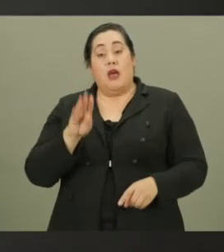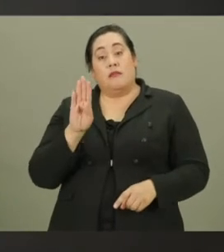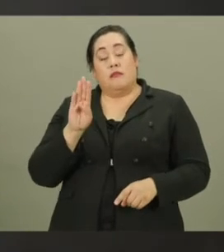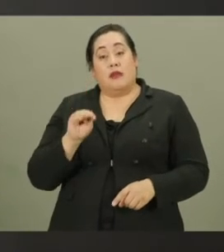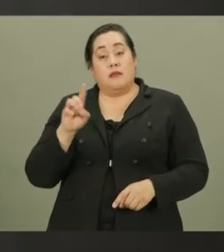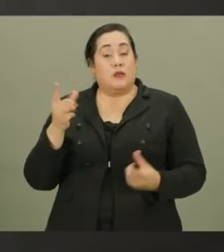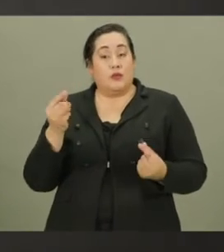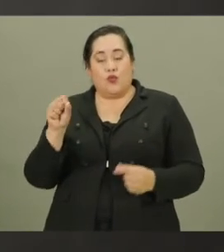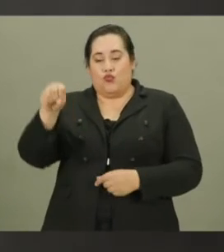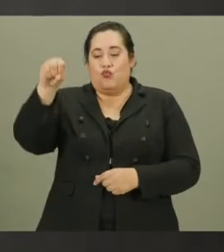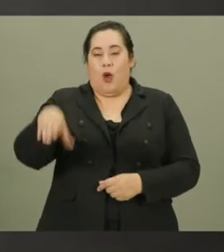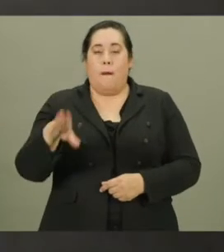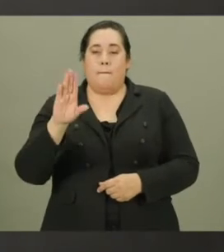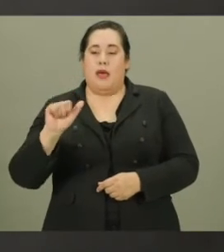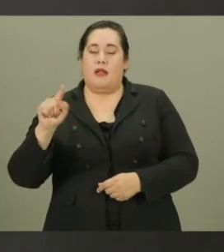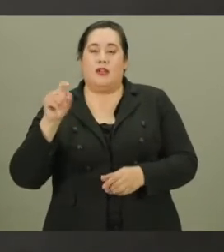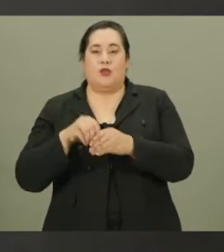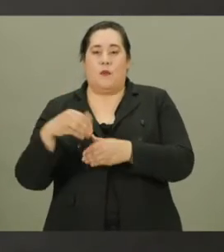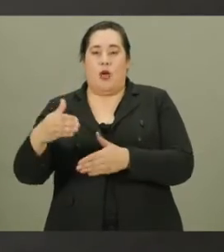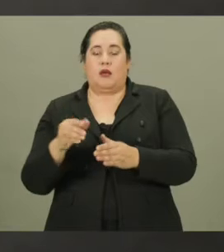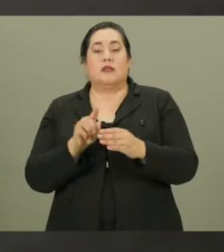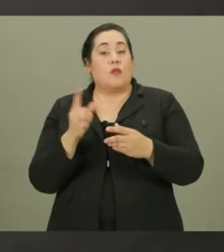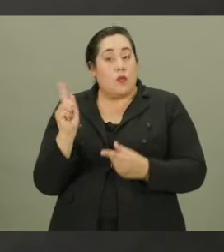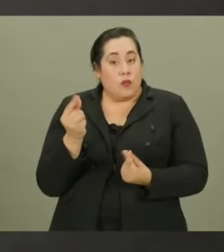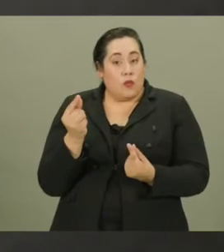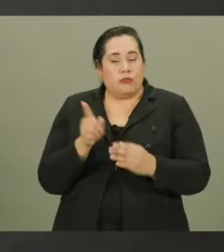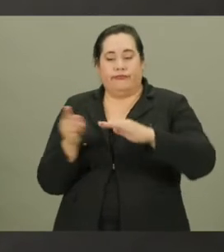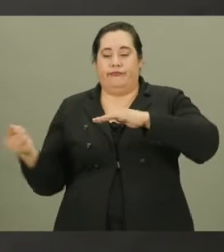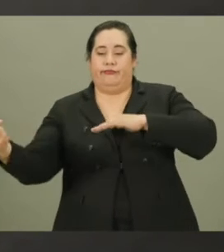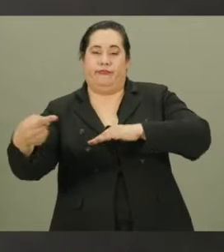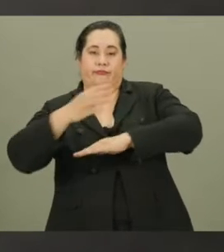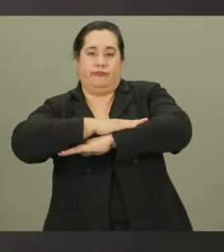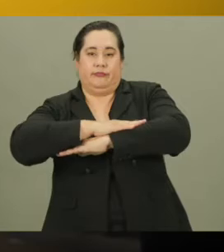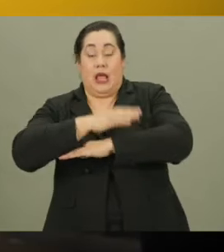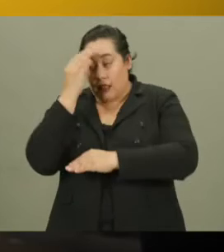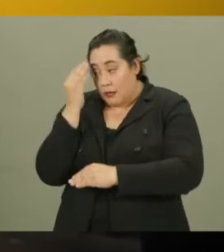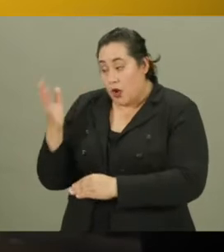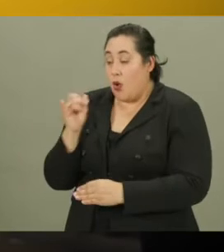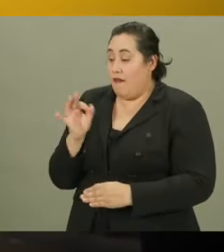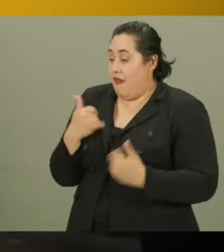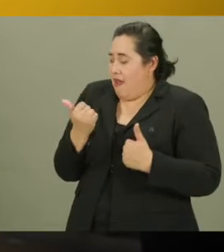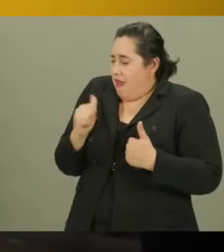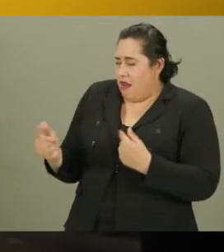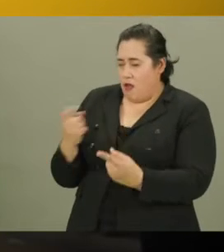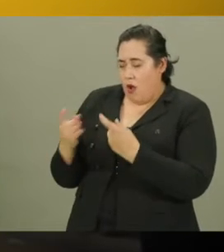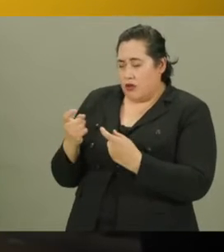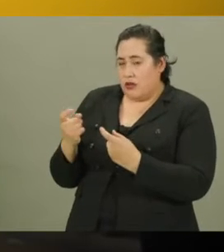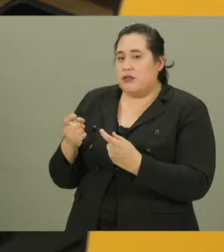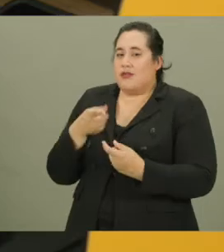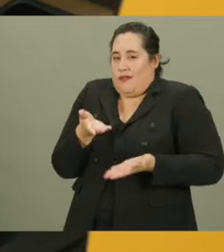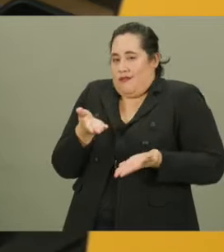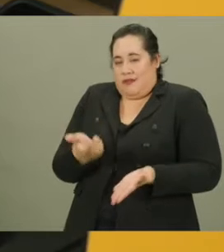ballot marking device then drops their ballot into the ballot box located on the back. Let them know if they have any